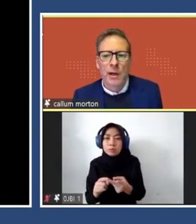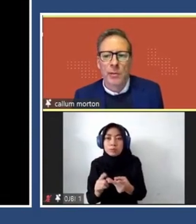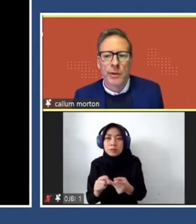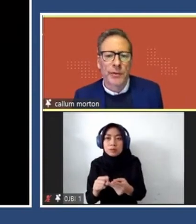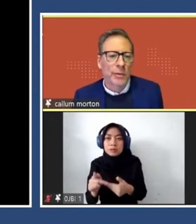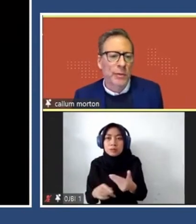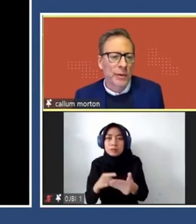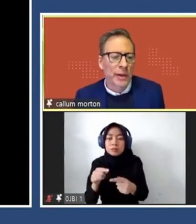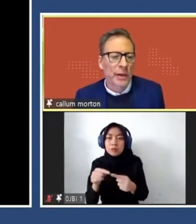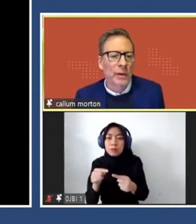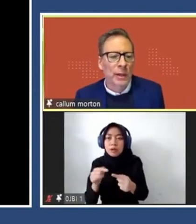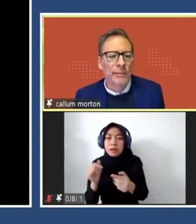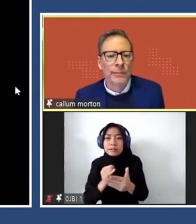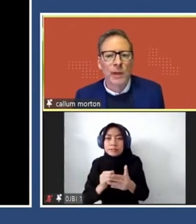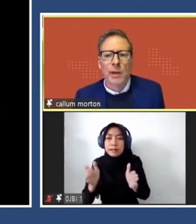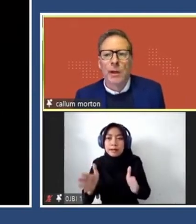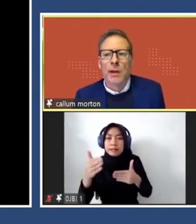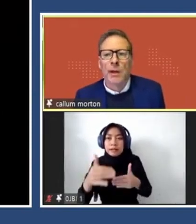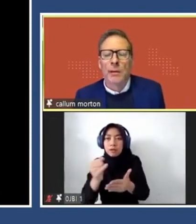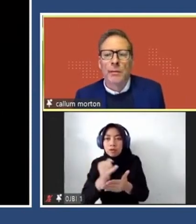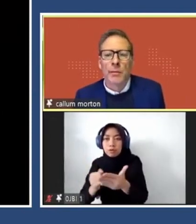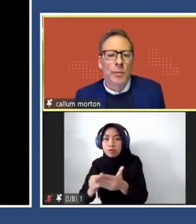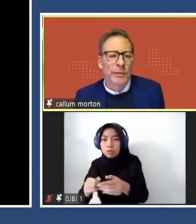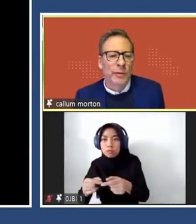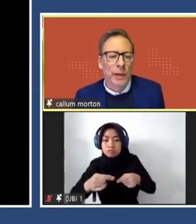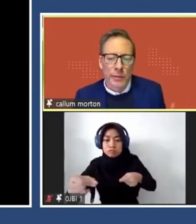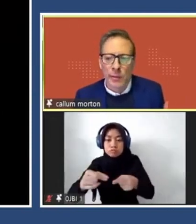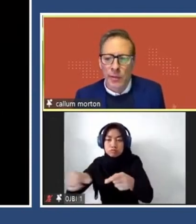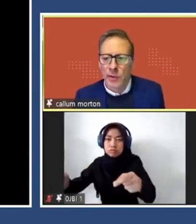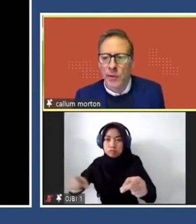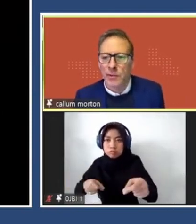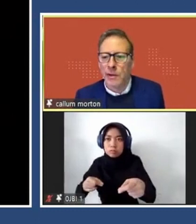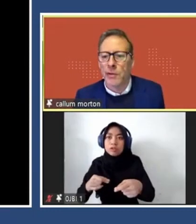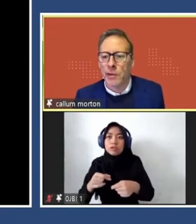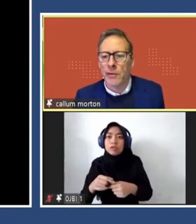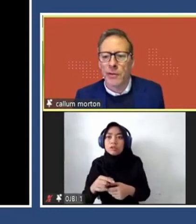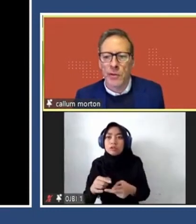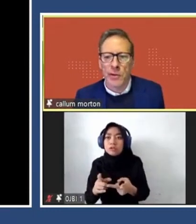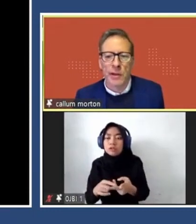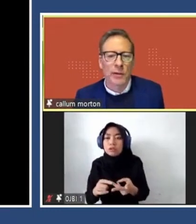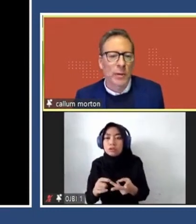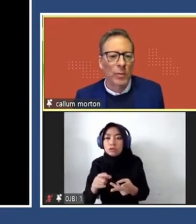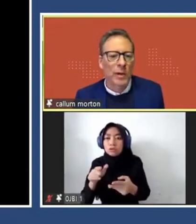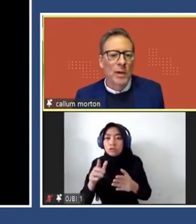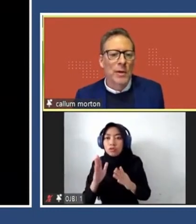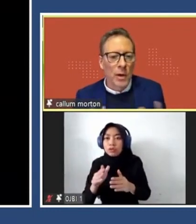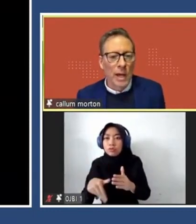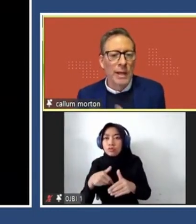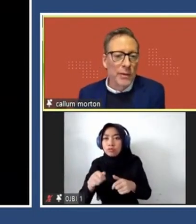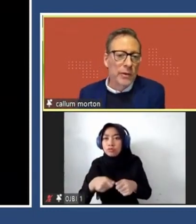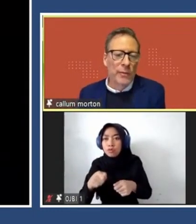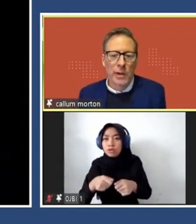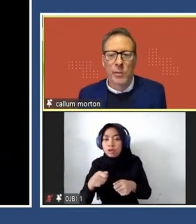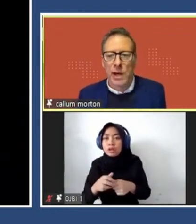interior with a three-quarter scale corporate foyer that was also interactive with Soundoff and New Sound a lot in my work.